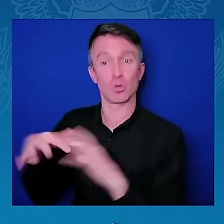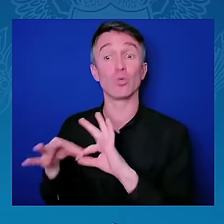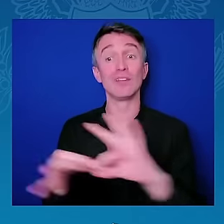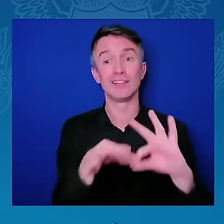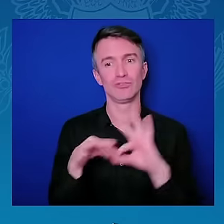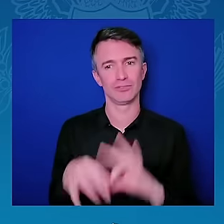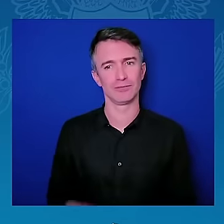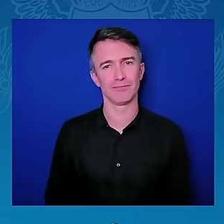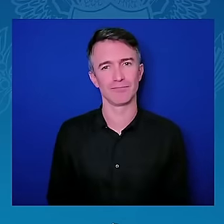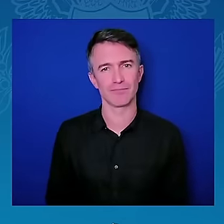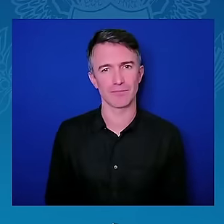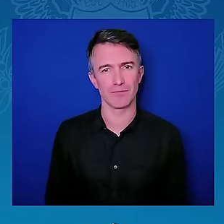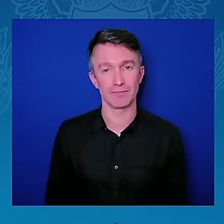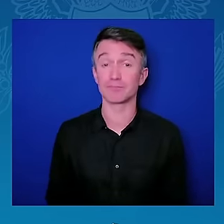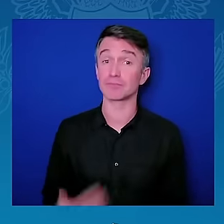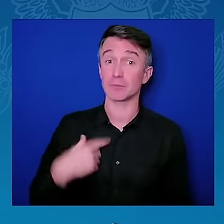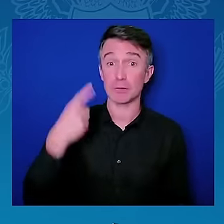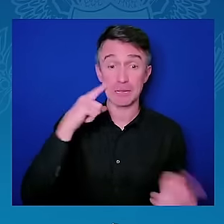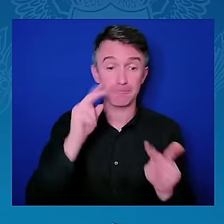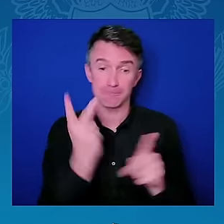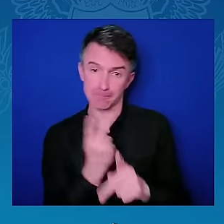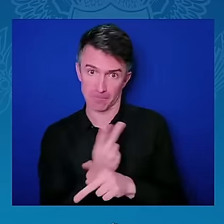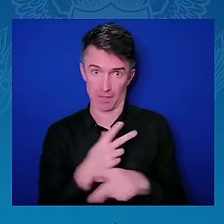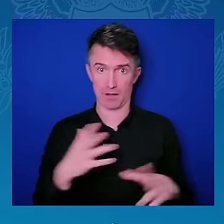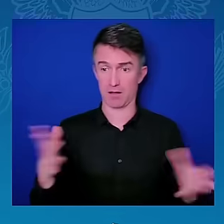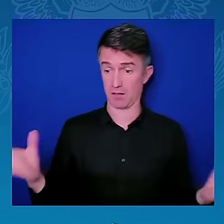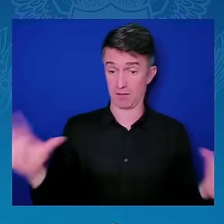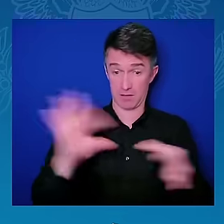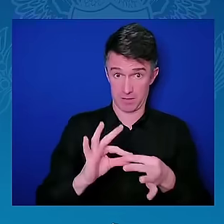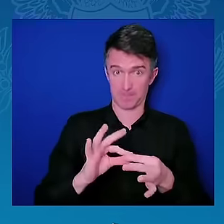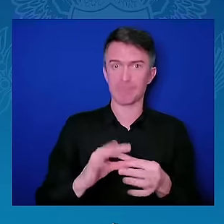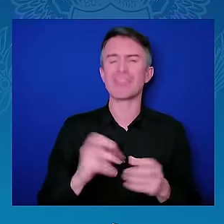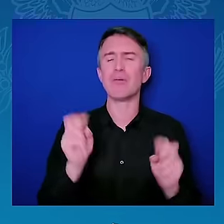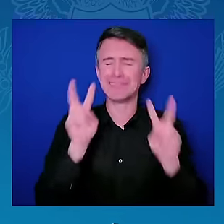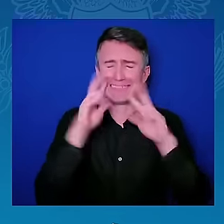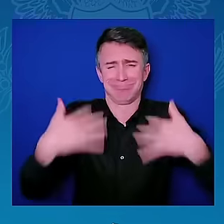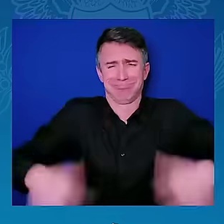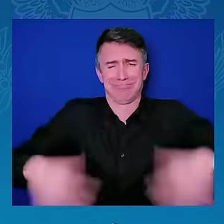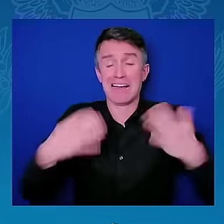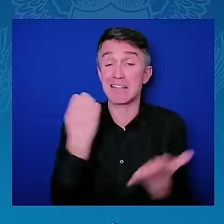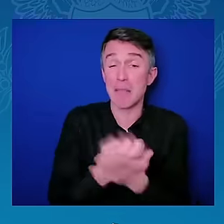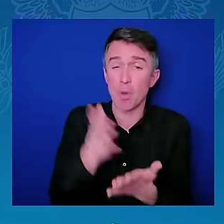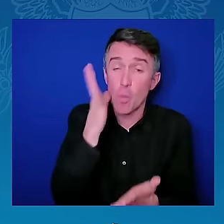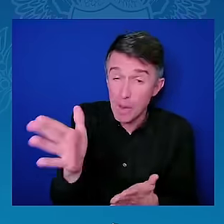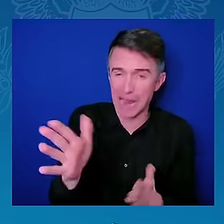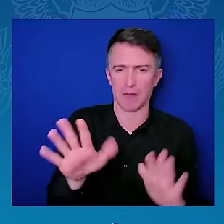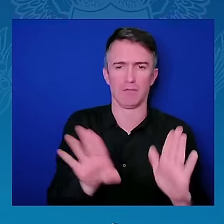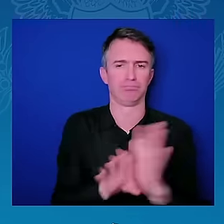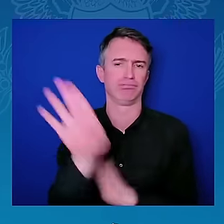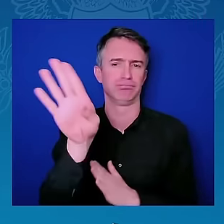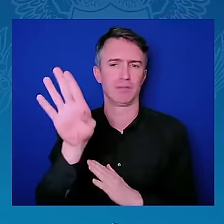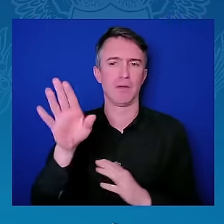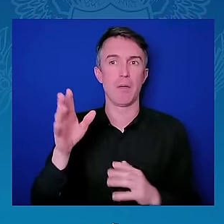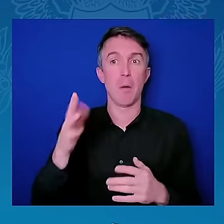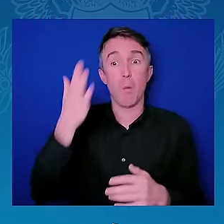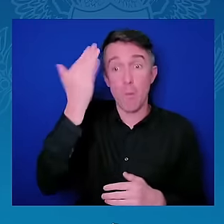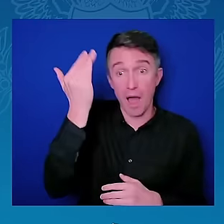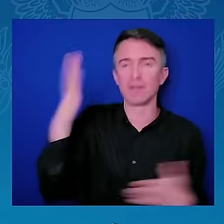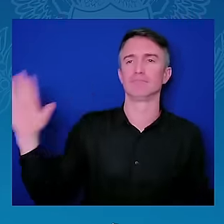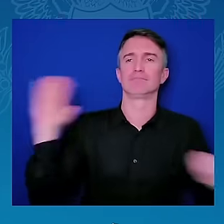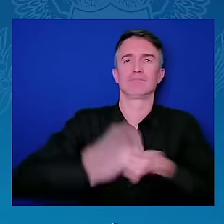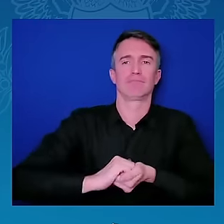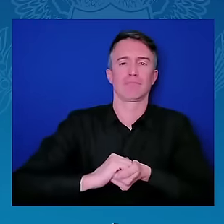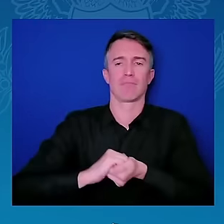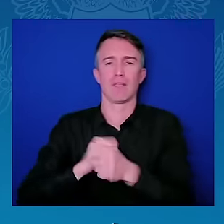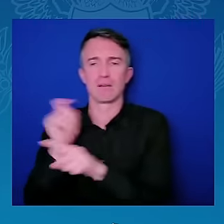One, we as government, we have the scale. We have the ability to scale. But truly,